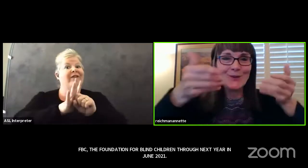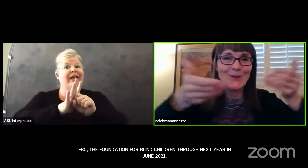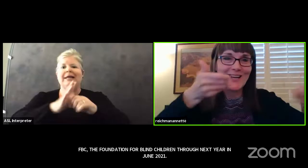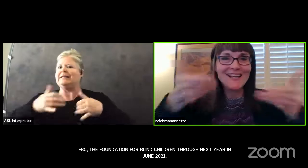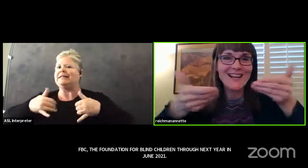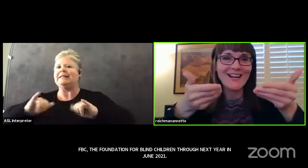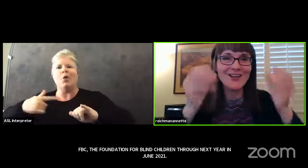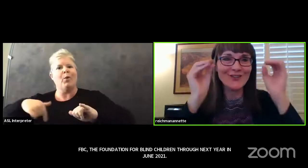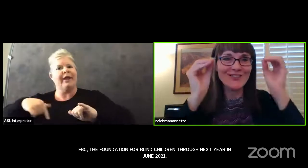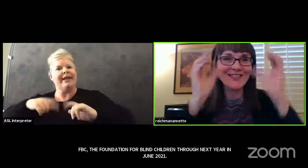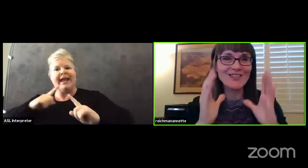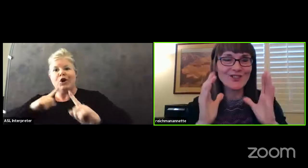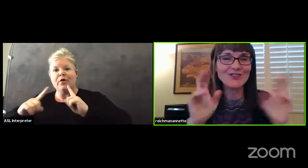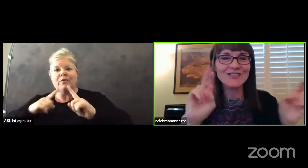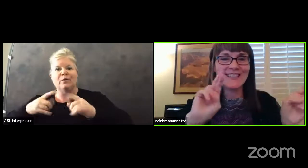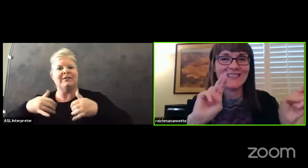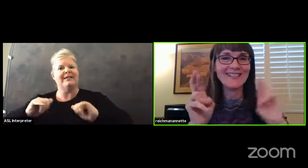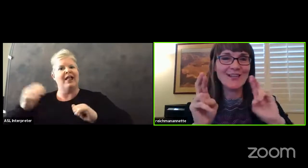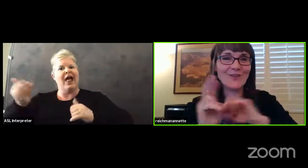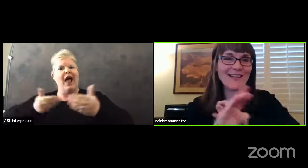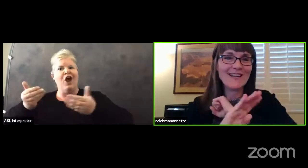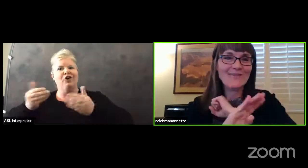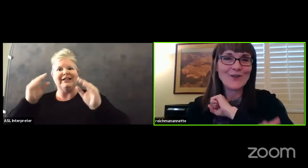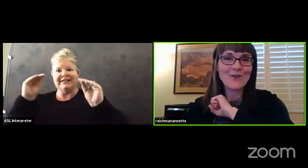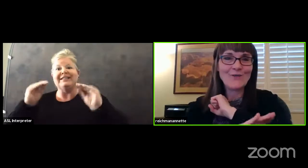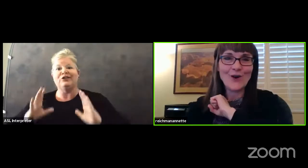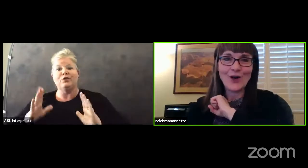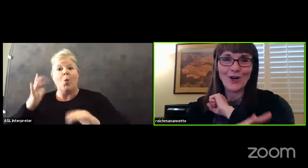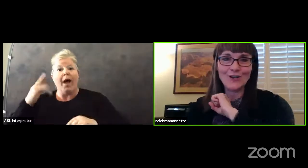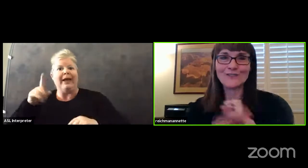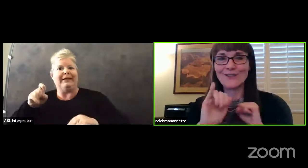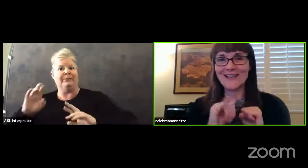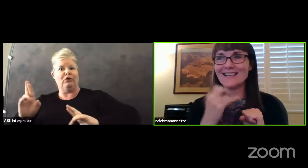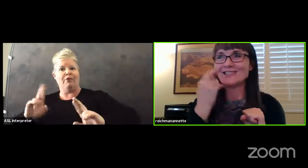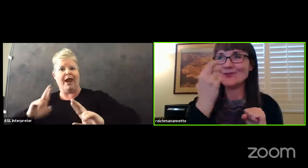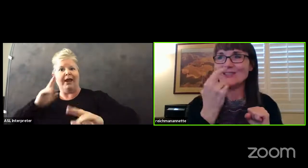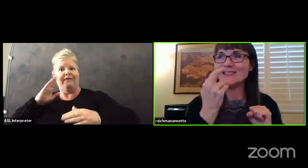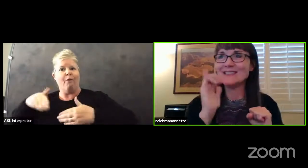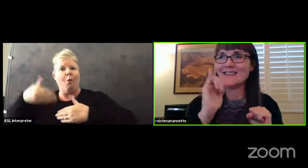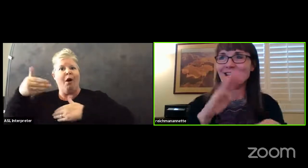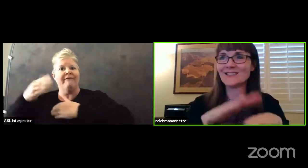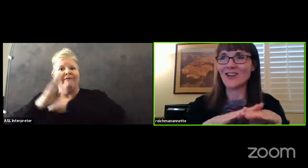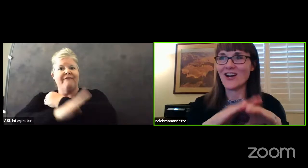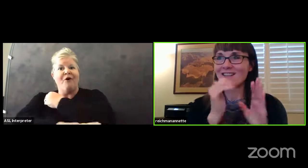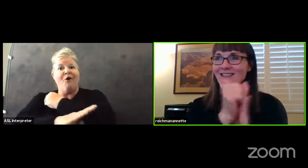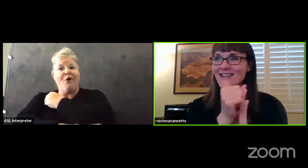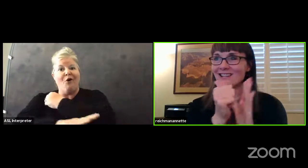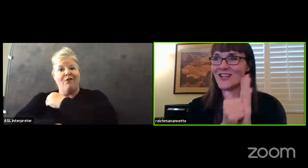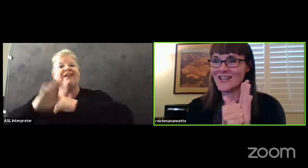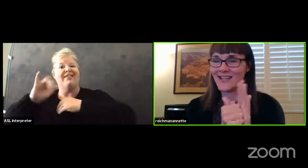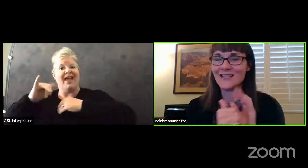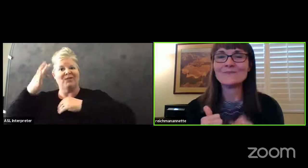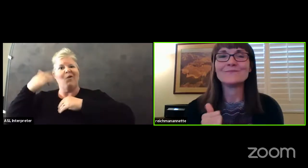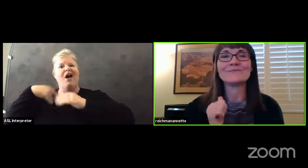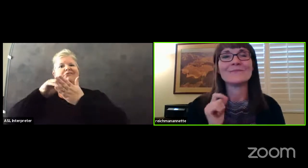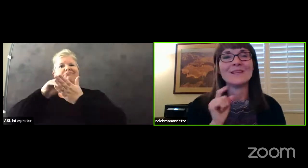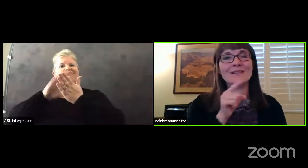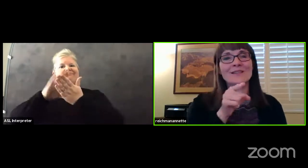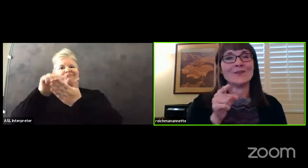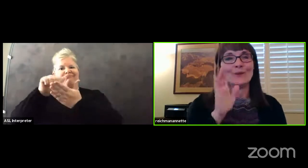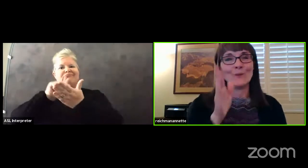interview and hire teachers to get ready for their fall. So that's the reason that's on the agenda.